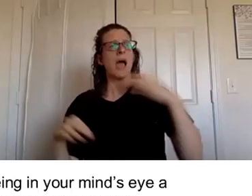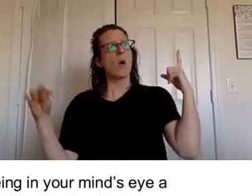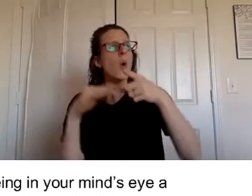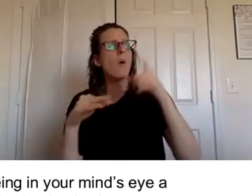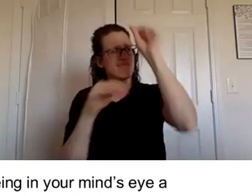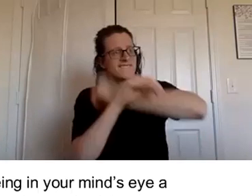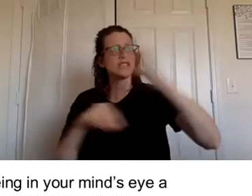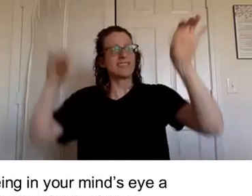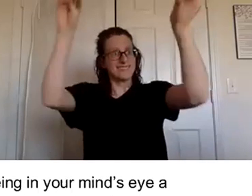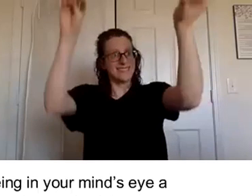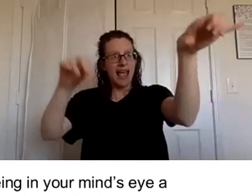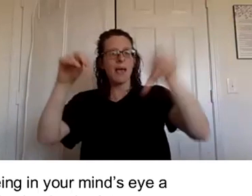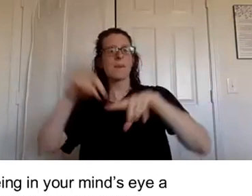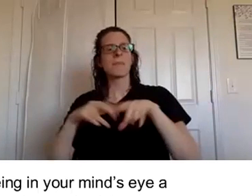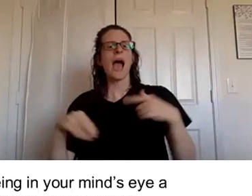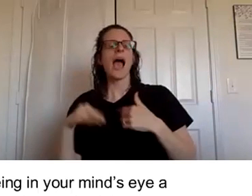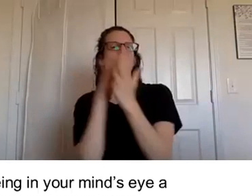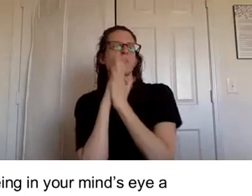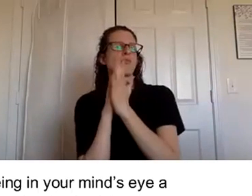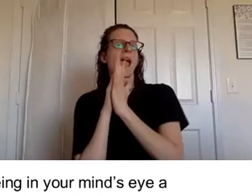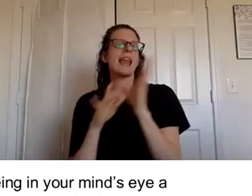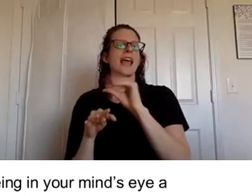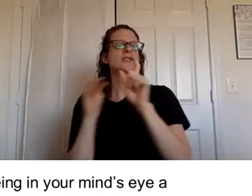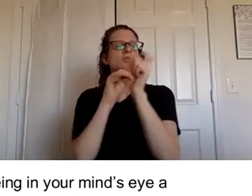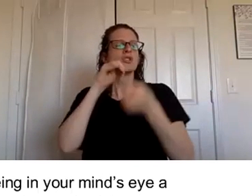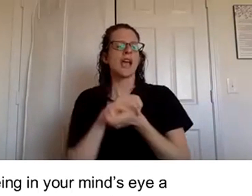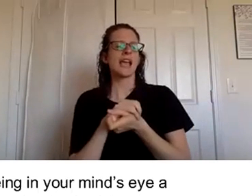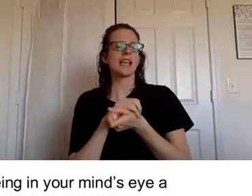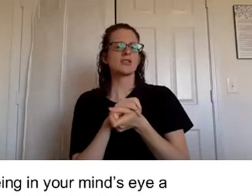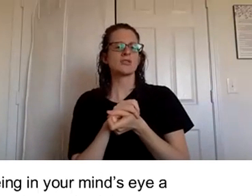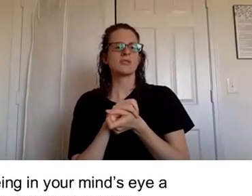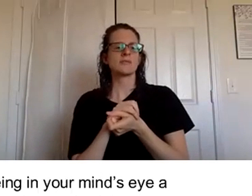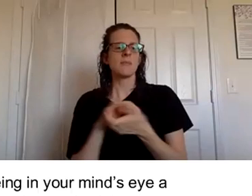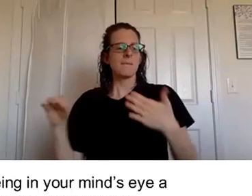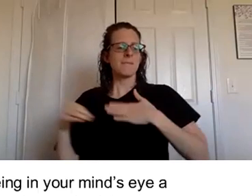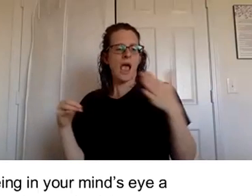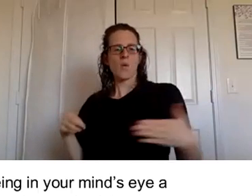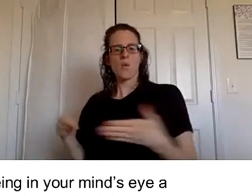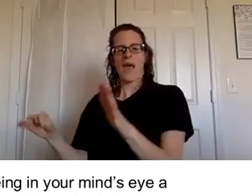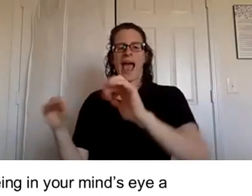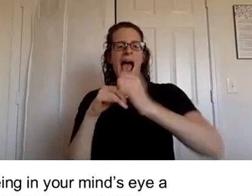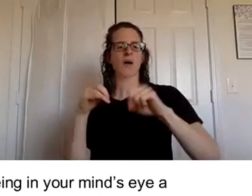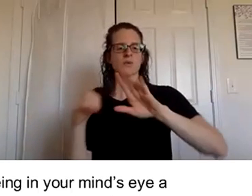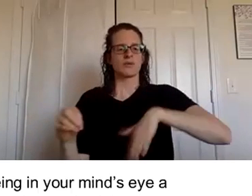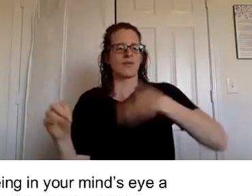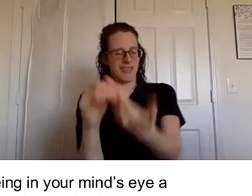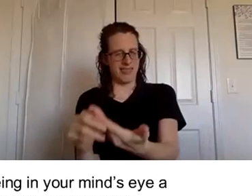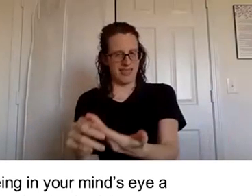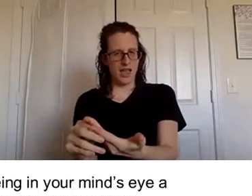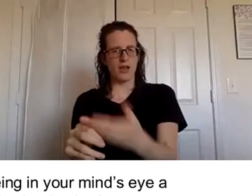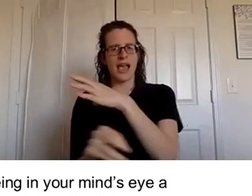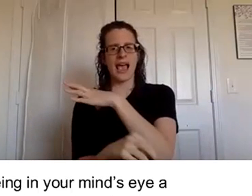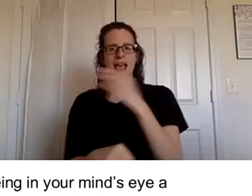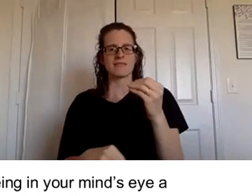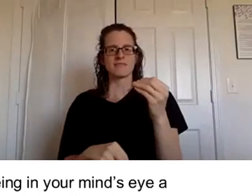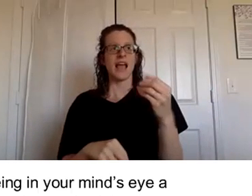vision but i i prayed and changed the the road the route to get there um and i had it in